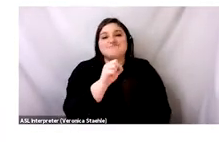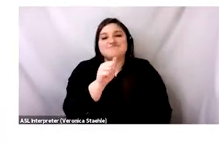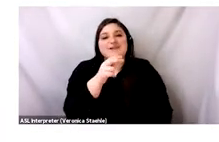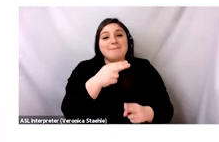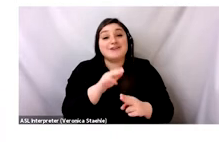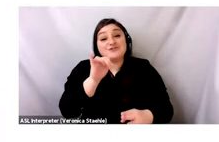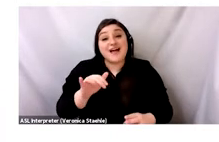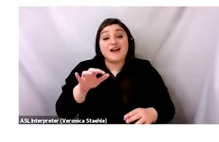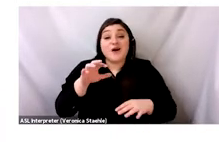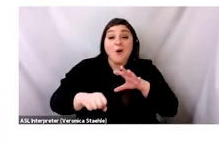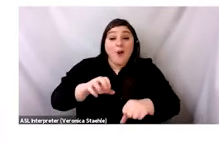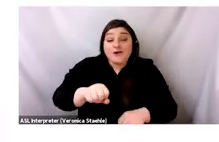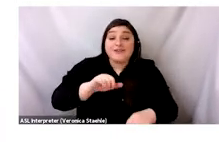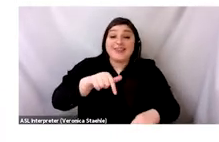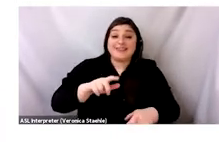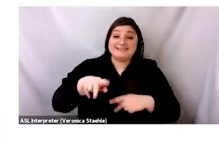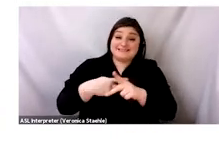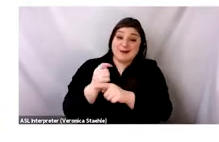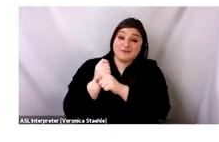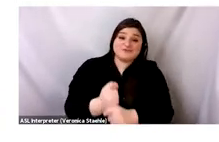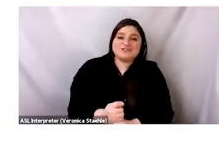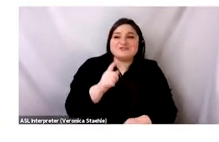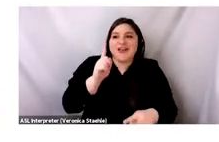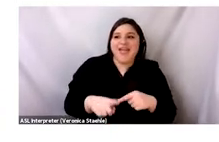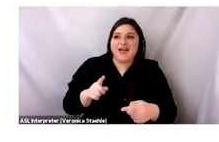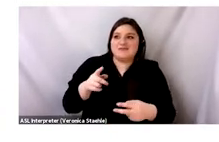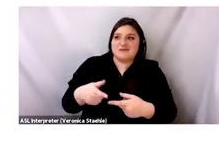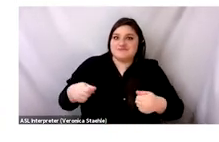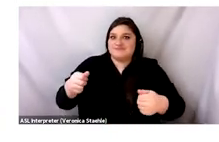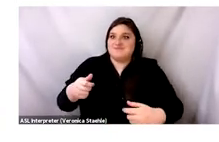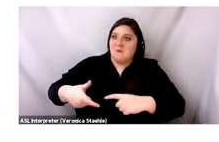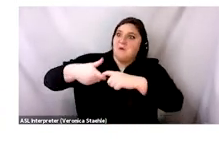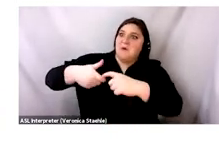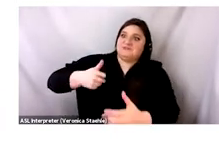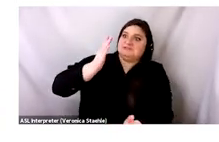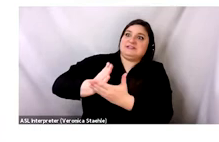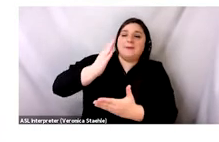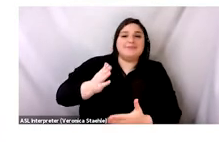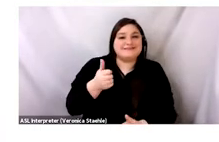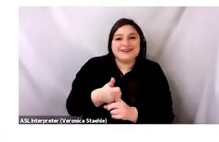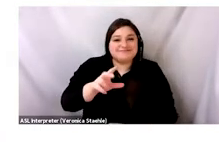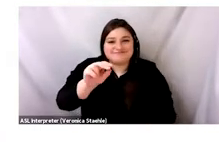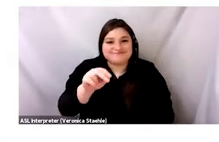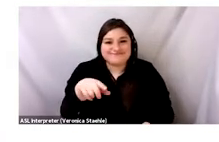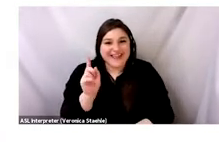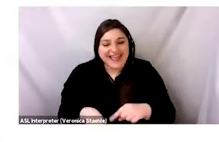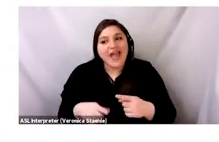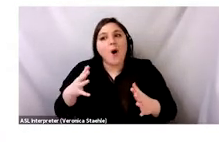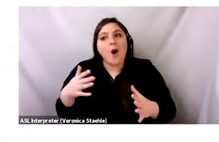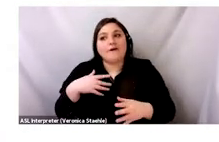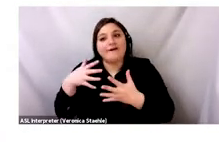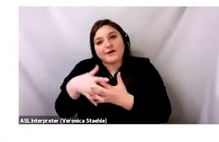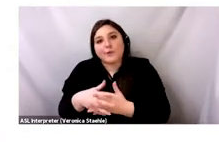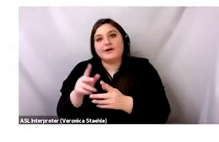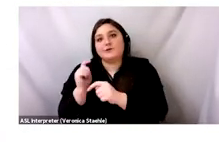said, it's not a simple, like, just stop. It's a tradition that's been passed down over and over for generations. And